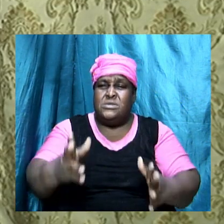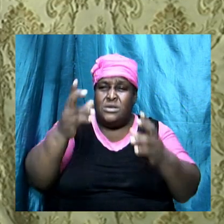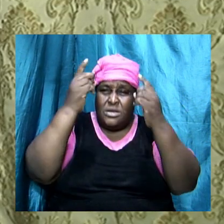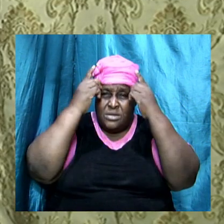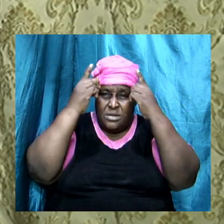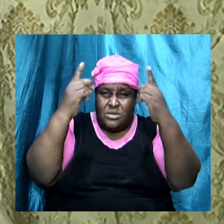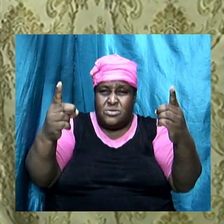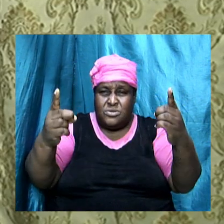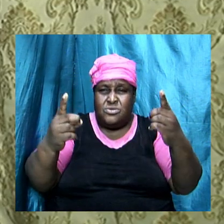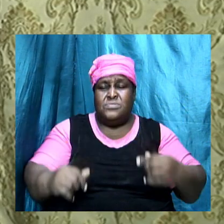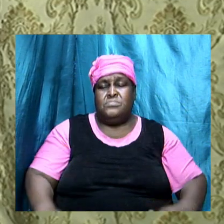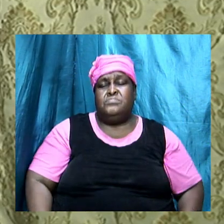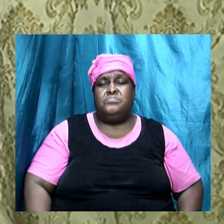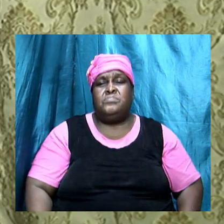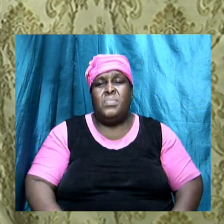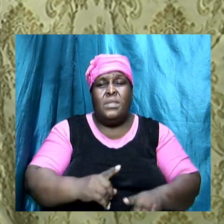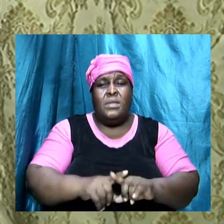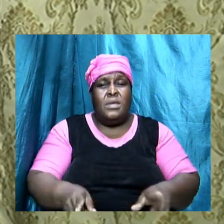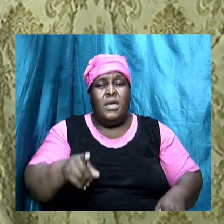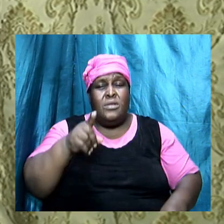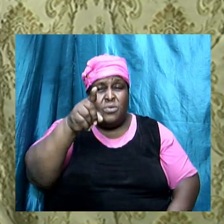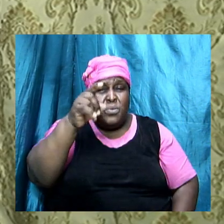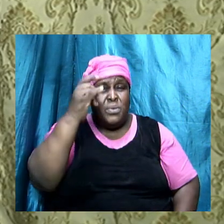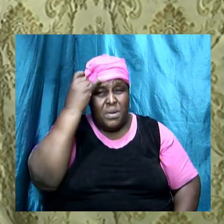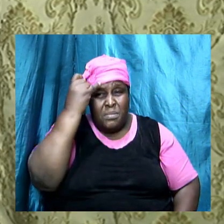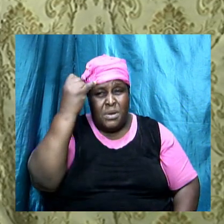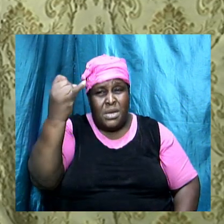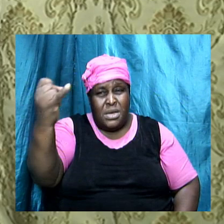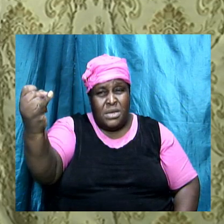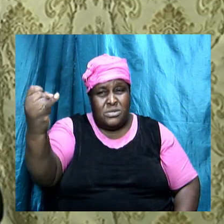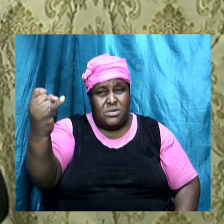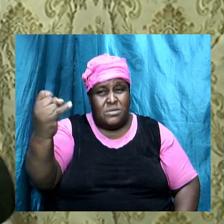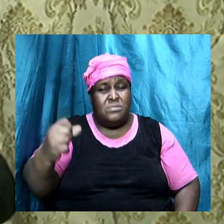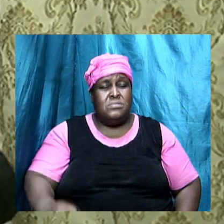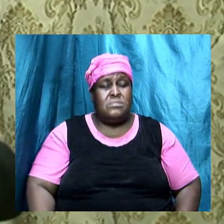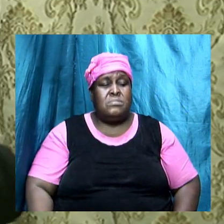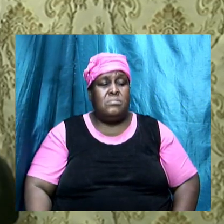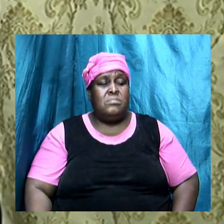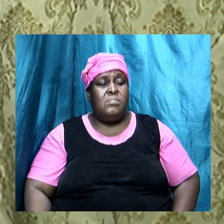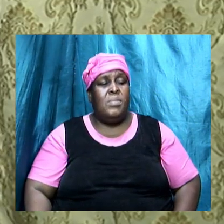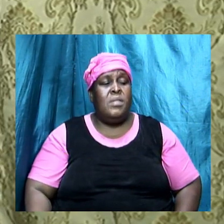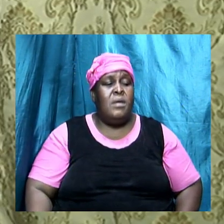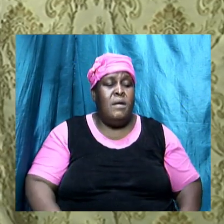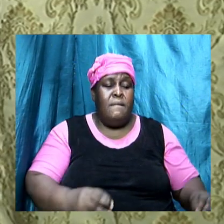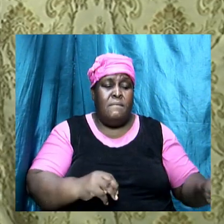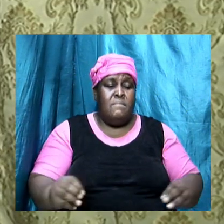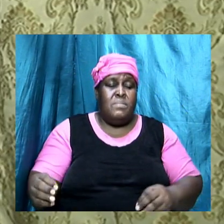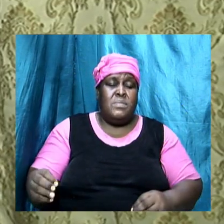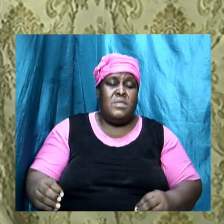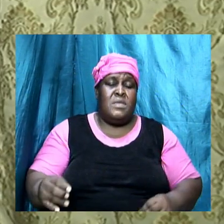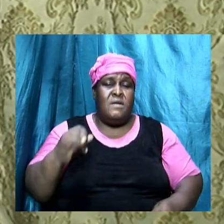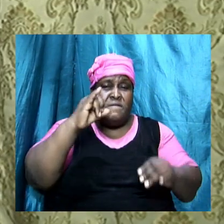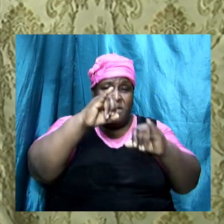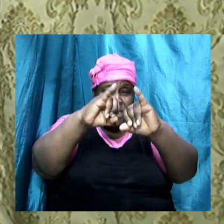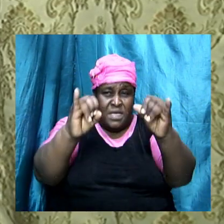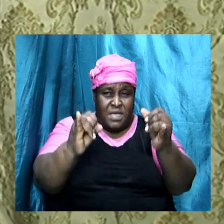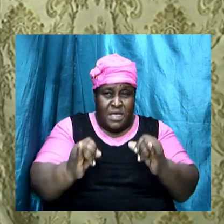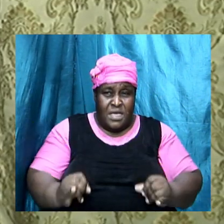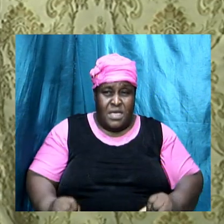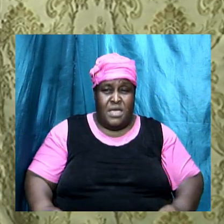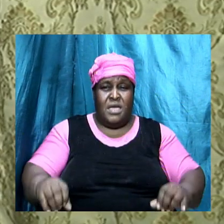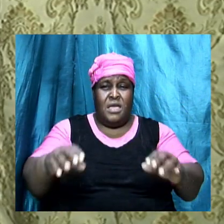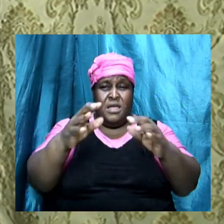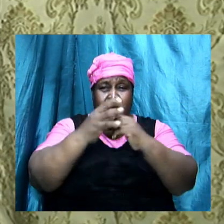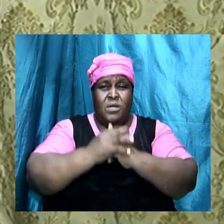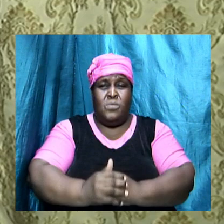that is of idol worship and simply